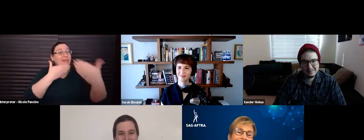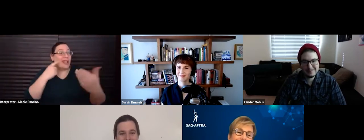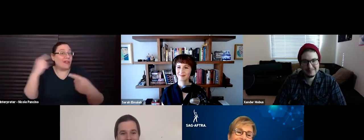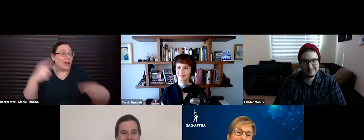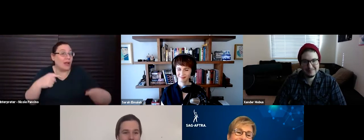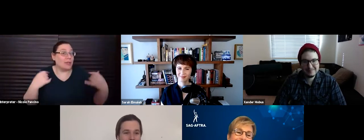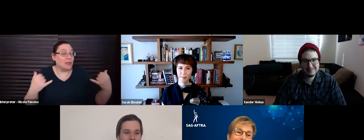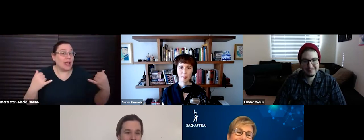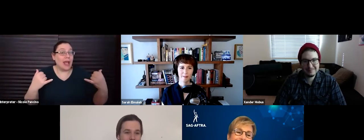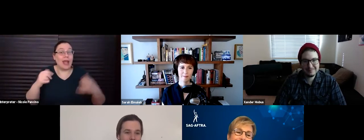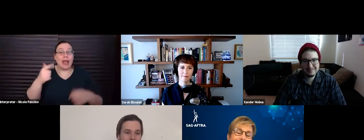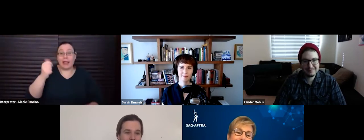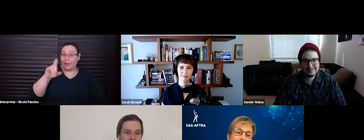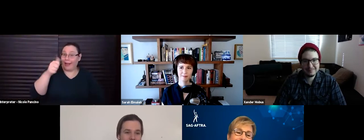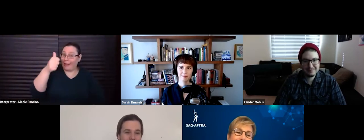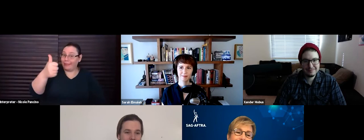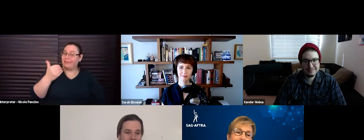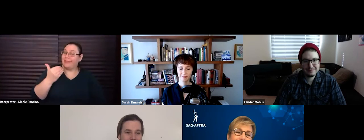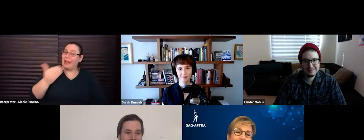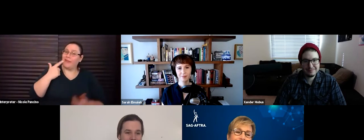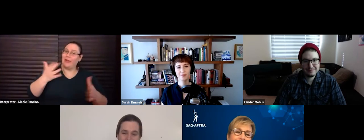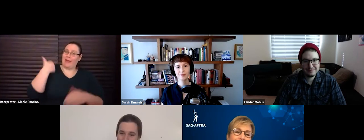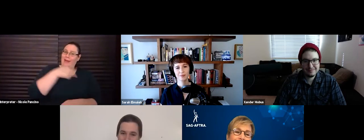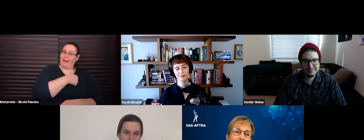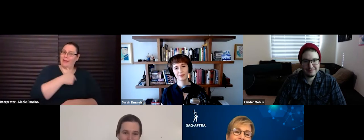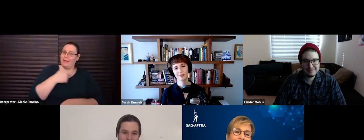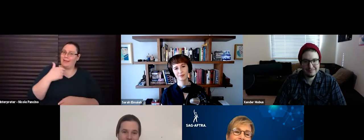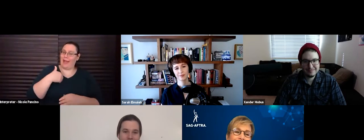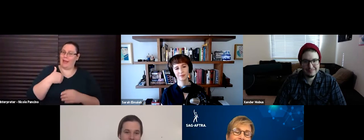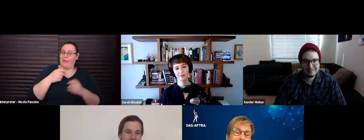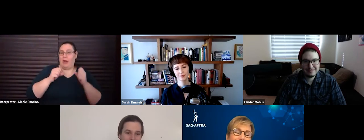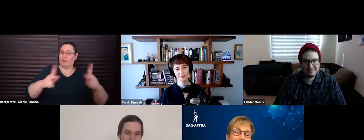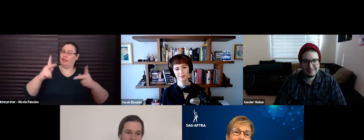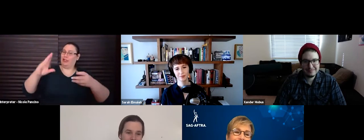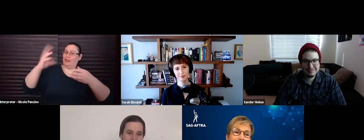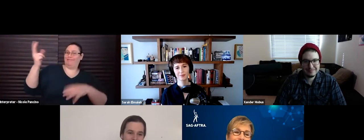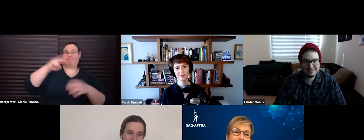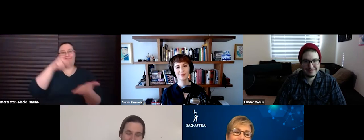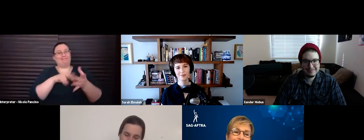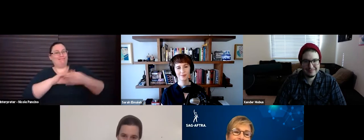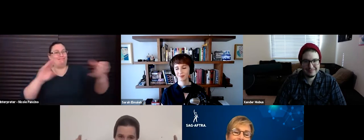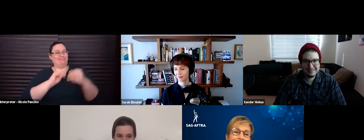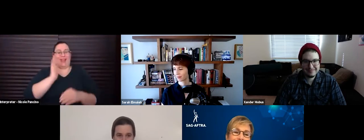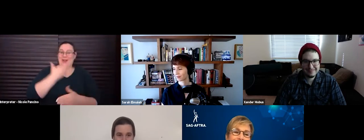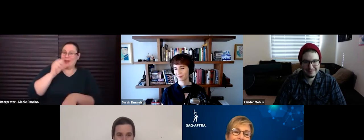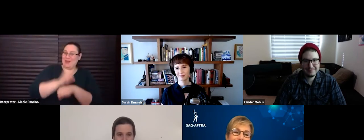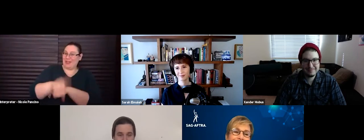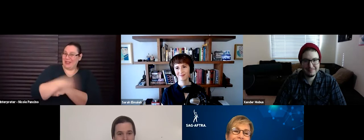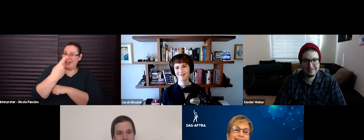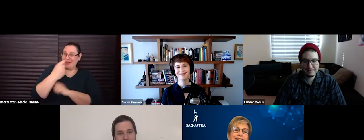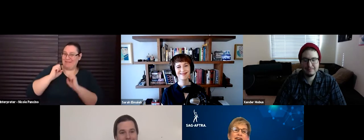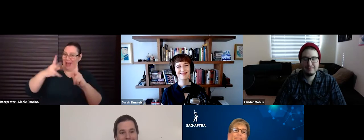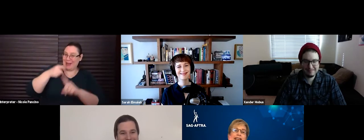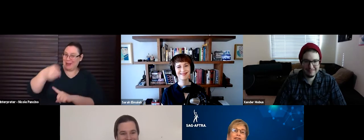today and Gabrielle, thank you for, uh, letting us have, have a platform to share some of this good work today and, uh, back to